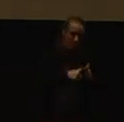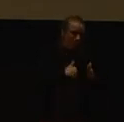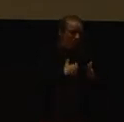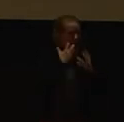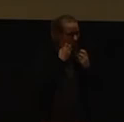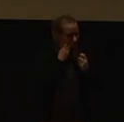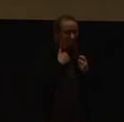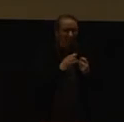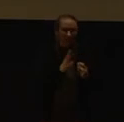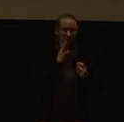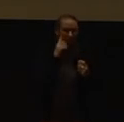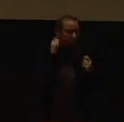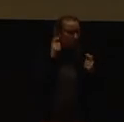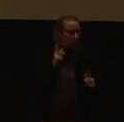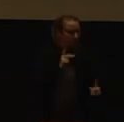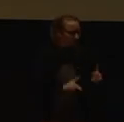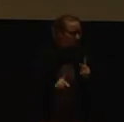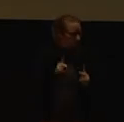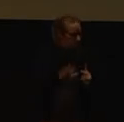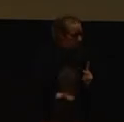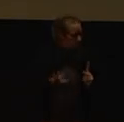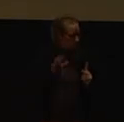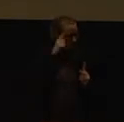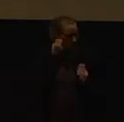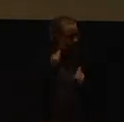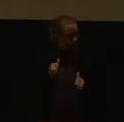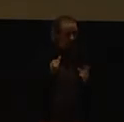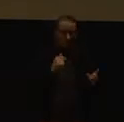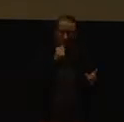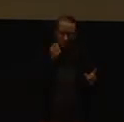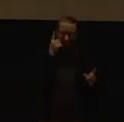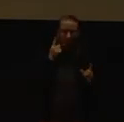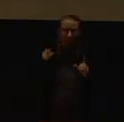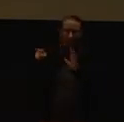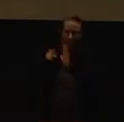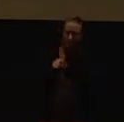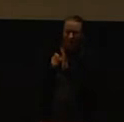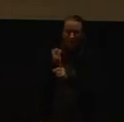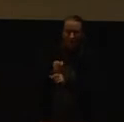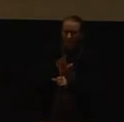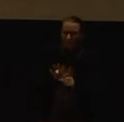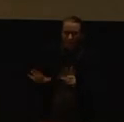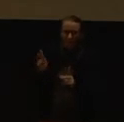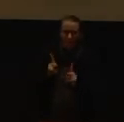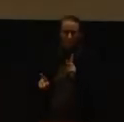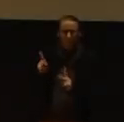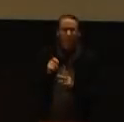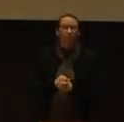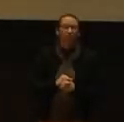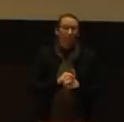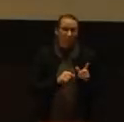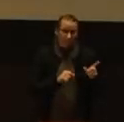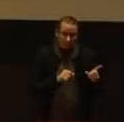everyone in there. They never once took into consideration how negatively it would impact the people they were forcing it on. Oh, and they